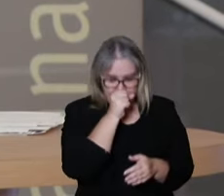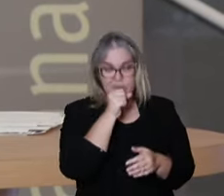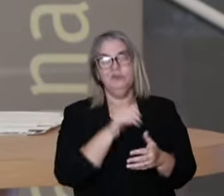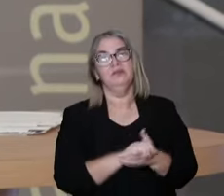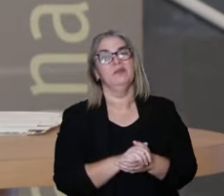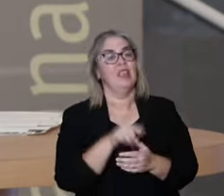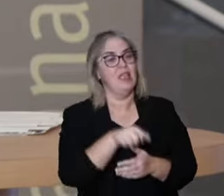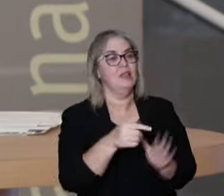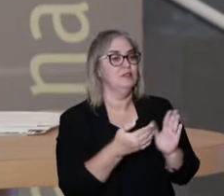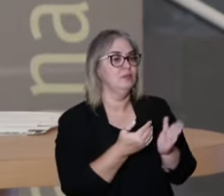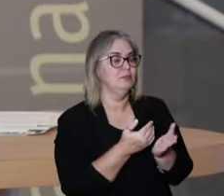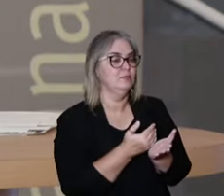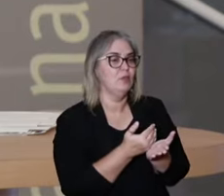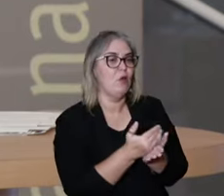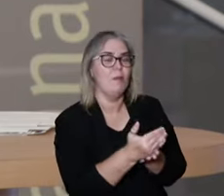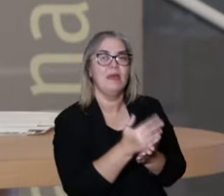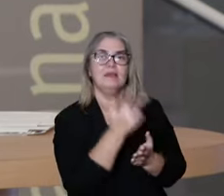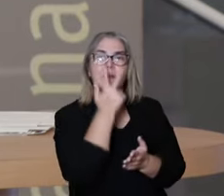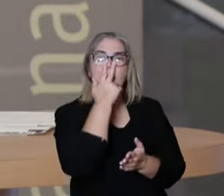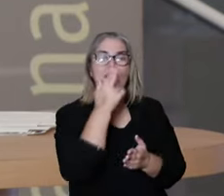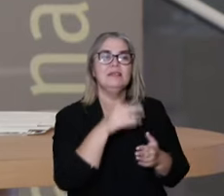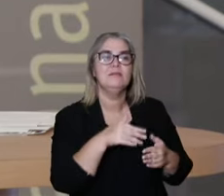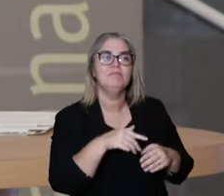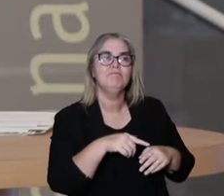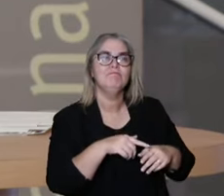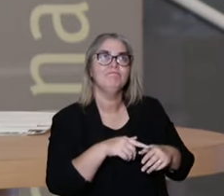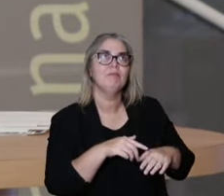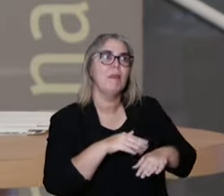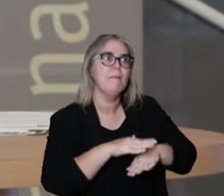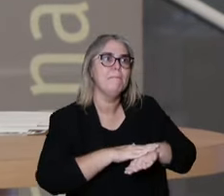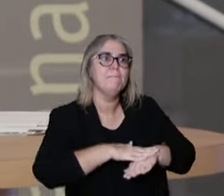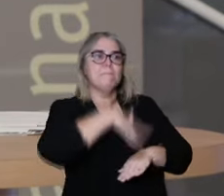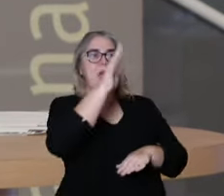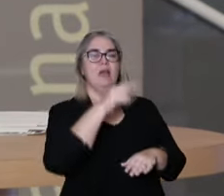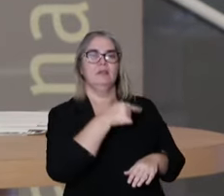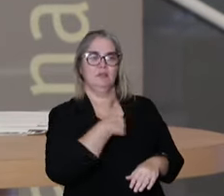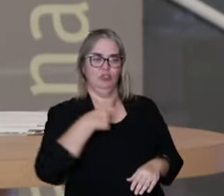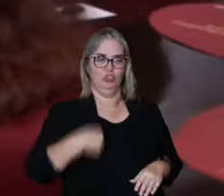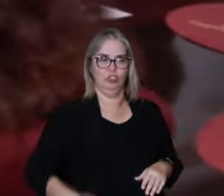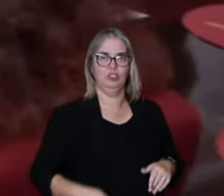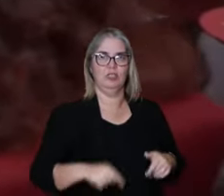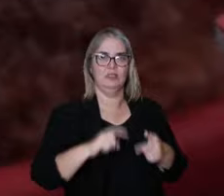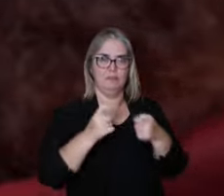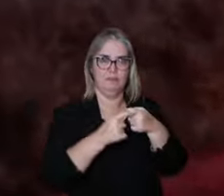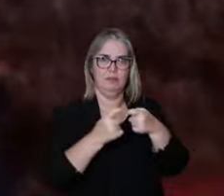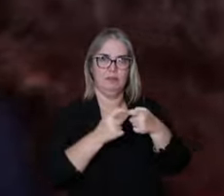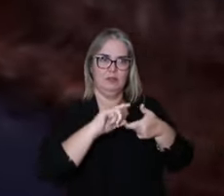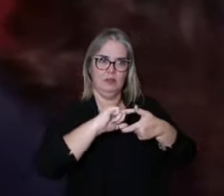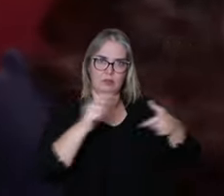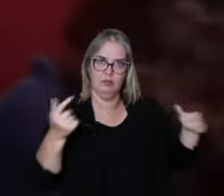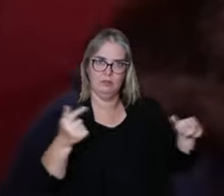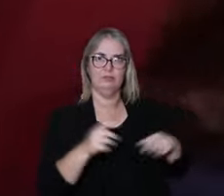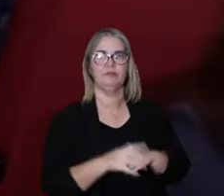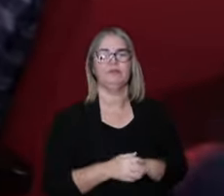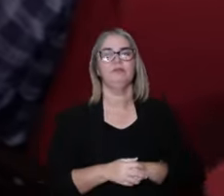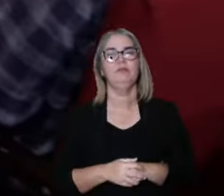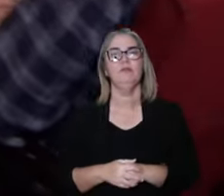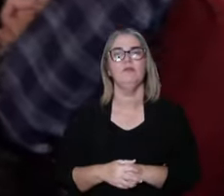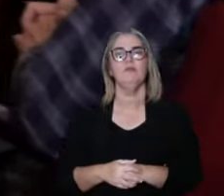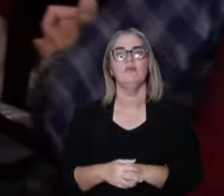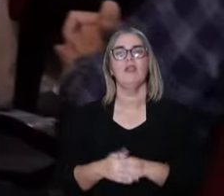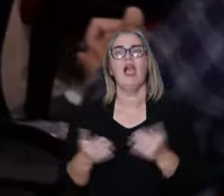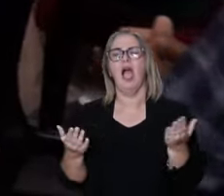more openness to traditional medicines and the traditional Chinese medicine in particular.